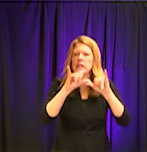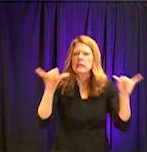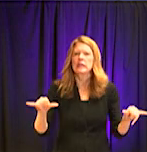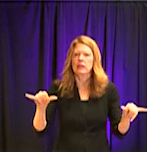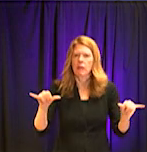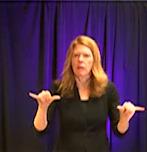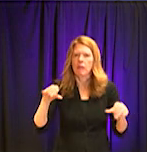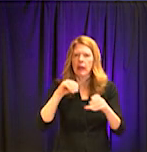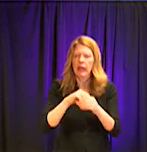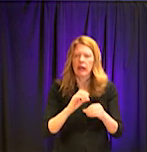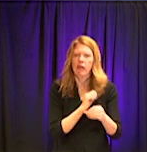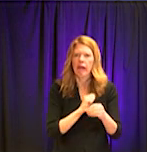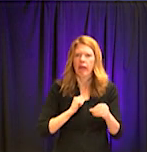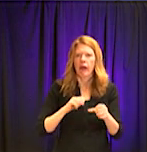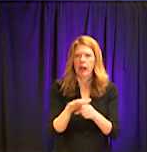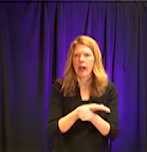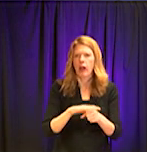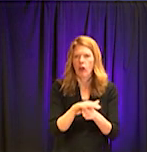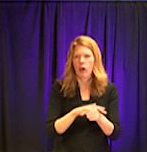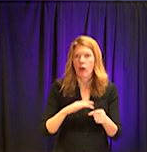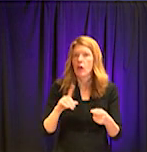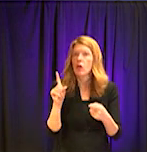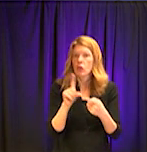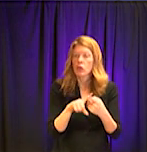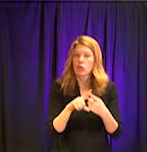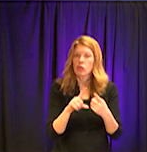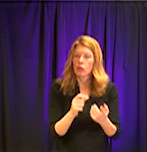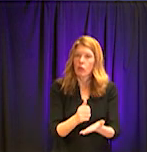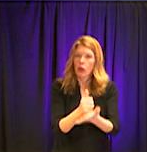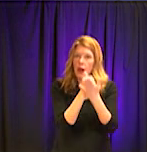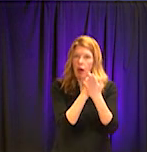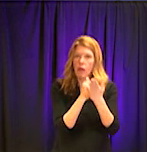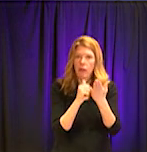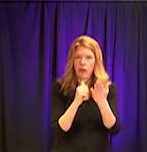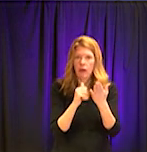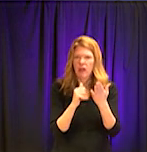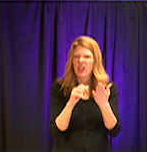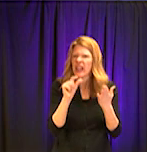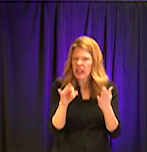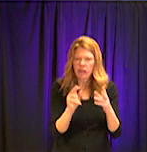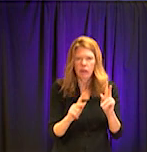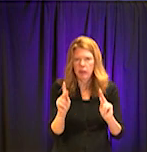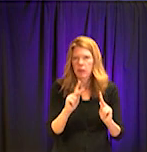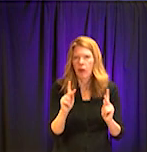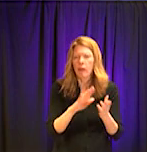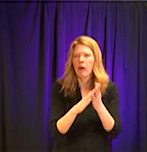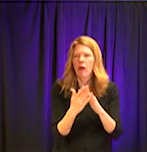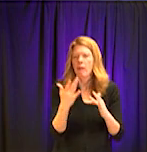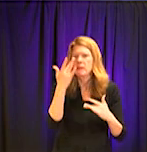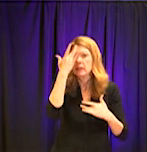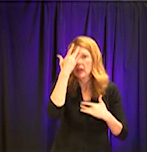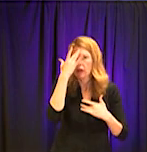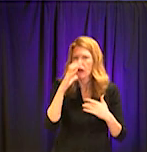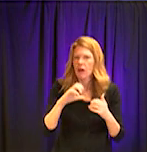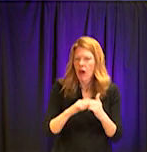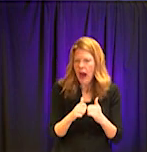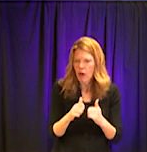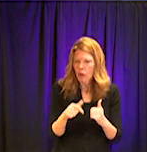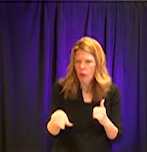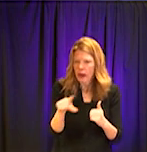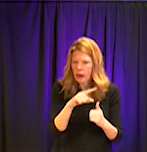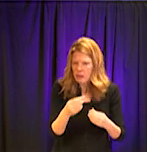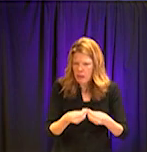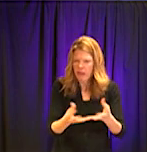to meet the demands of those in the community that need to access healthcare. And that goes from